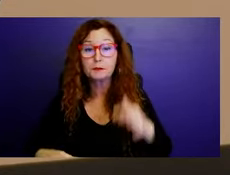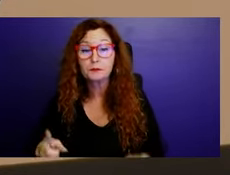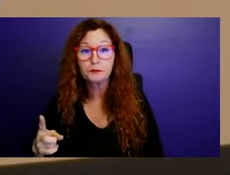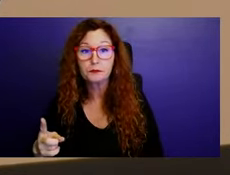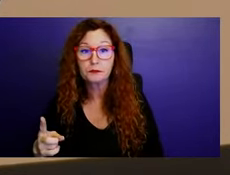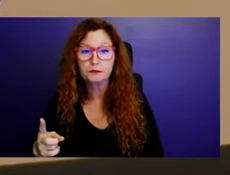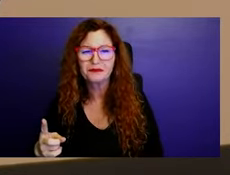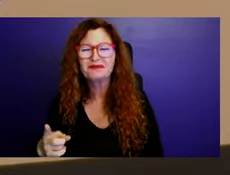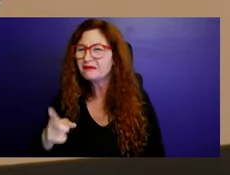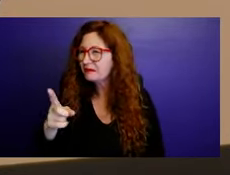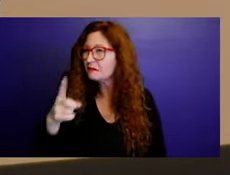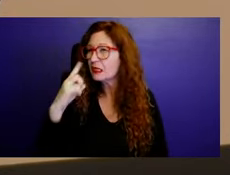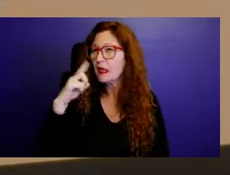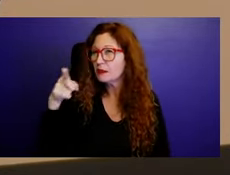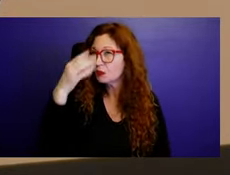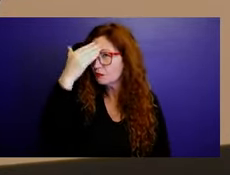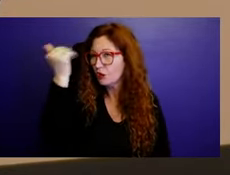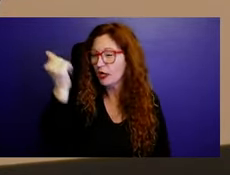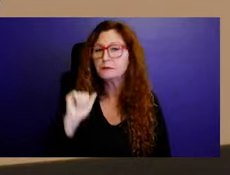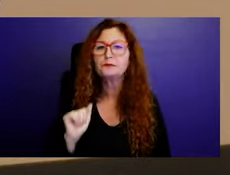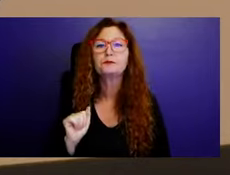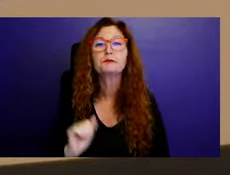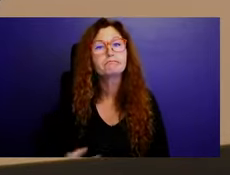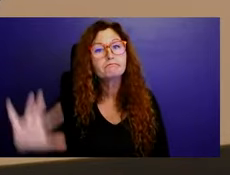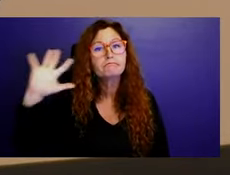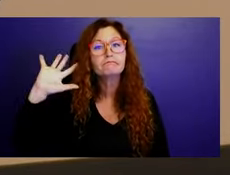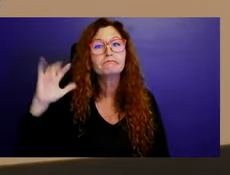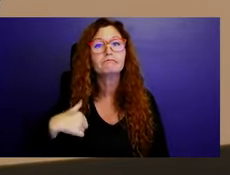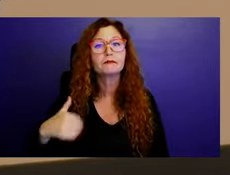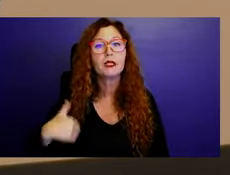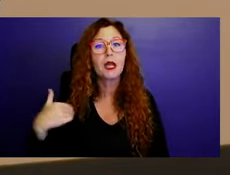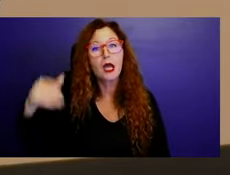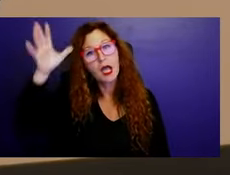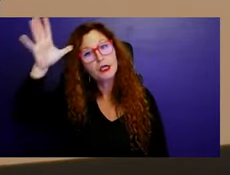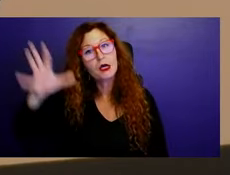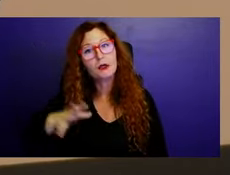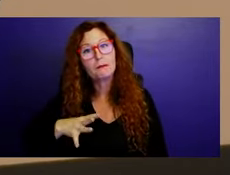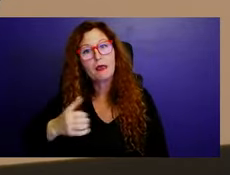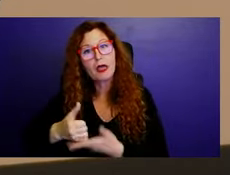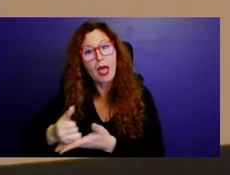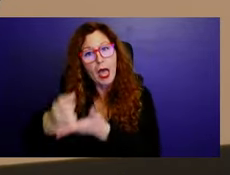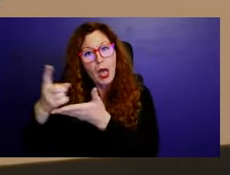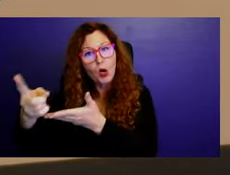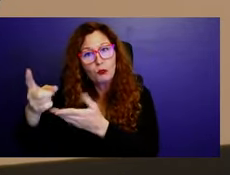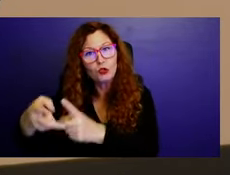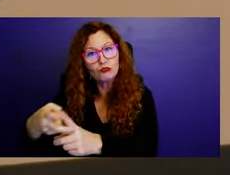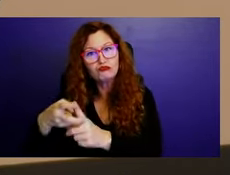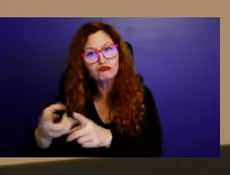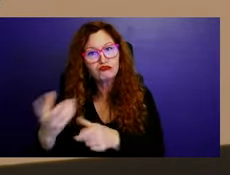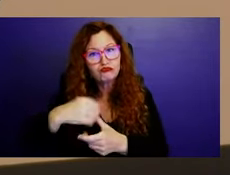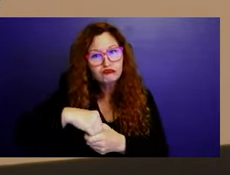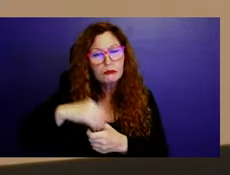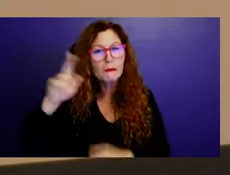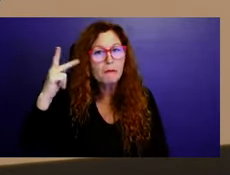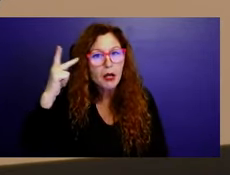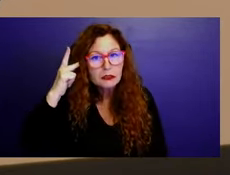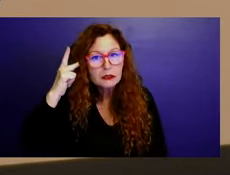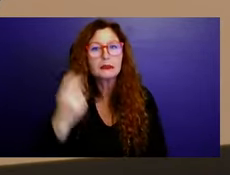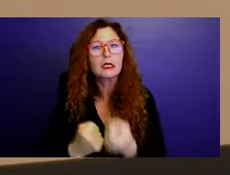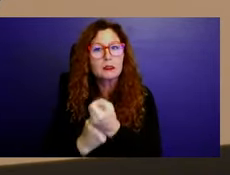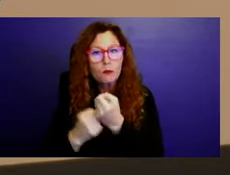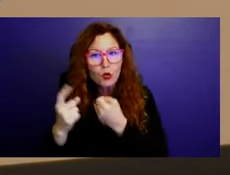but I was the young man who got him into politics and supported him and I'm still proud of him. I think these attacks